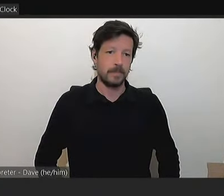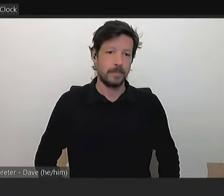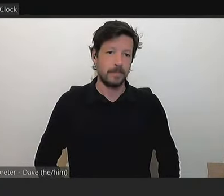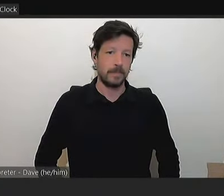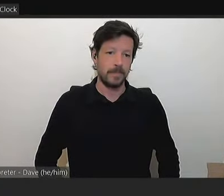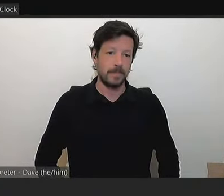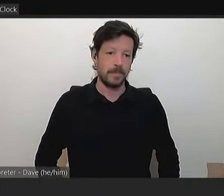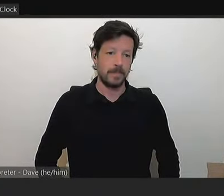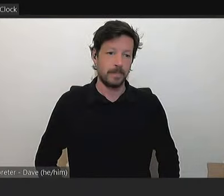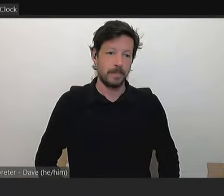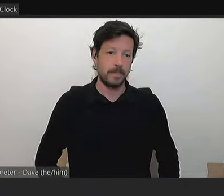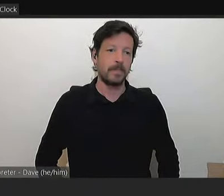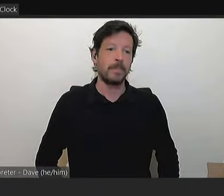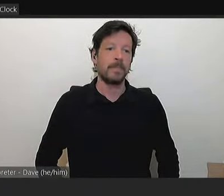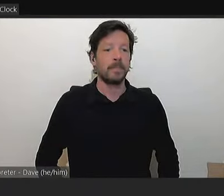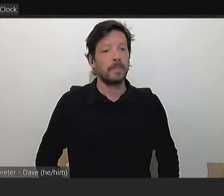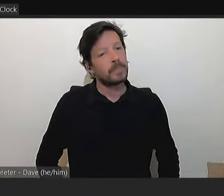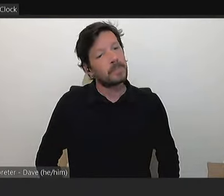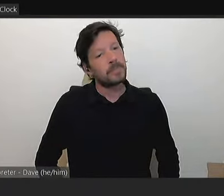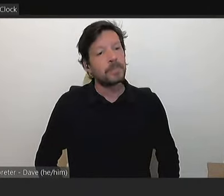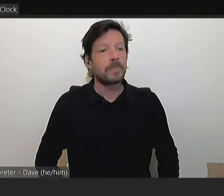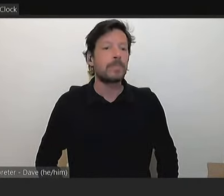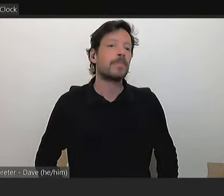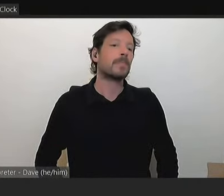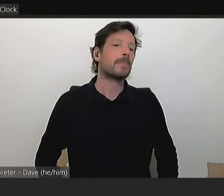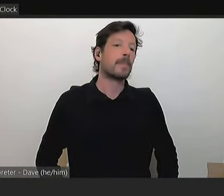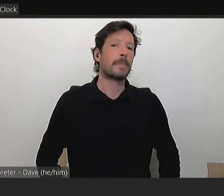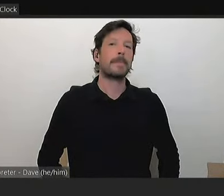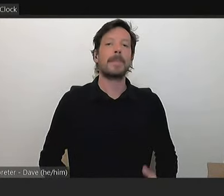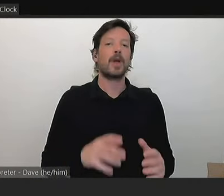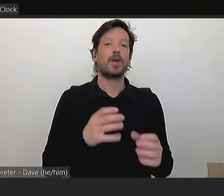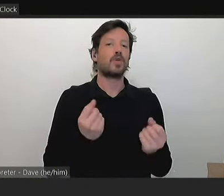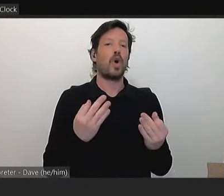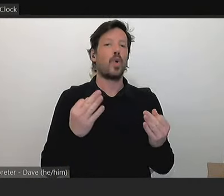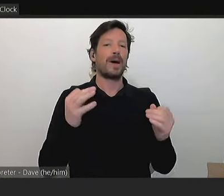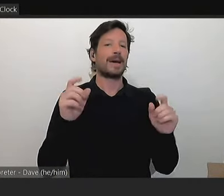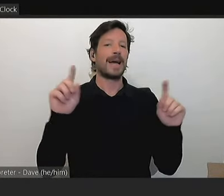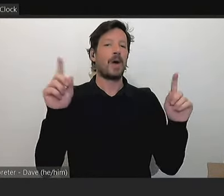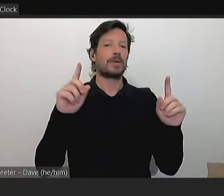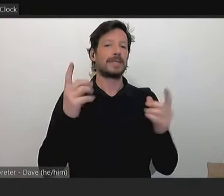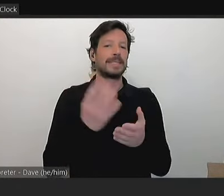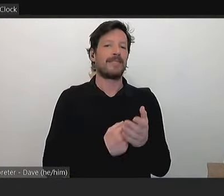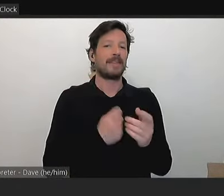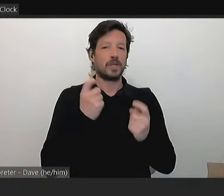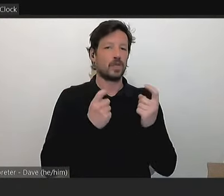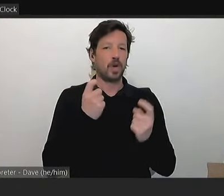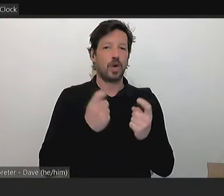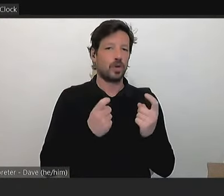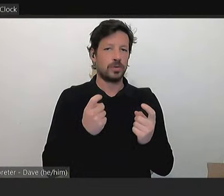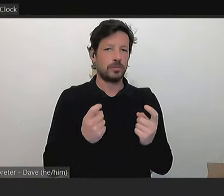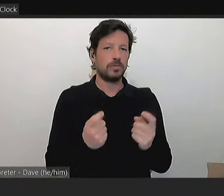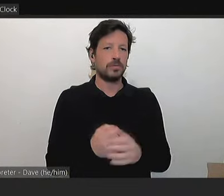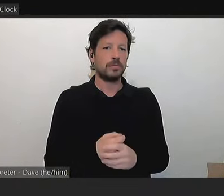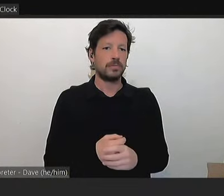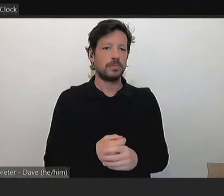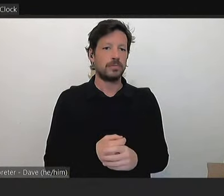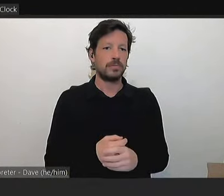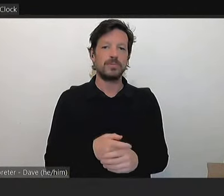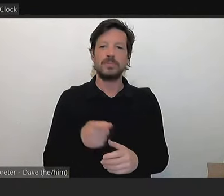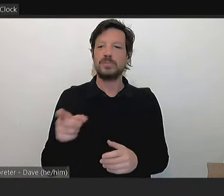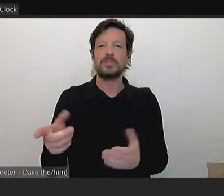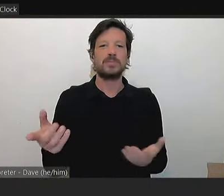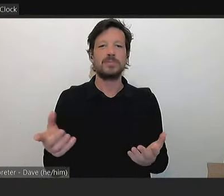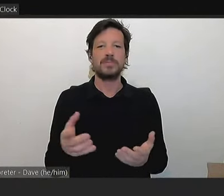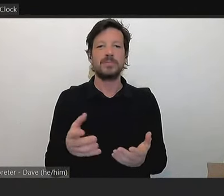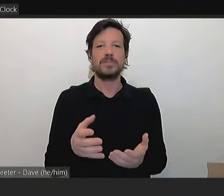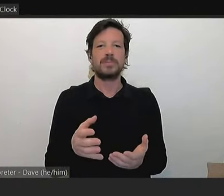Through you, Mayor. Uh, there's no current safety concerns that we're aware of, from a path perspective. It is an unmade path, and